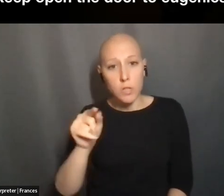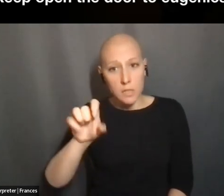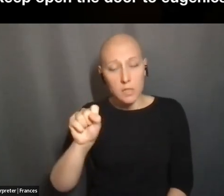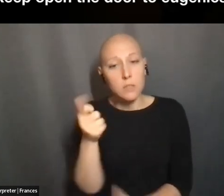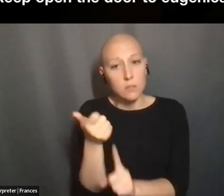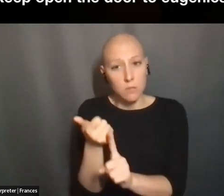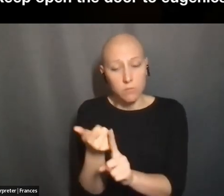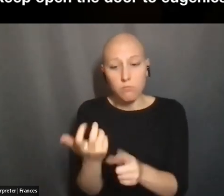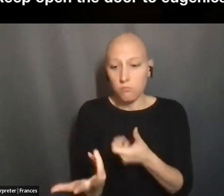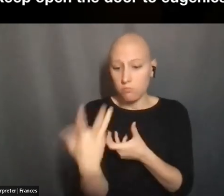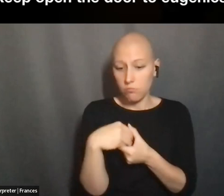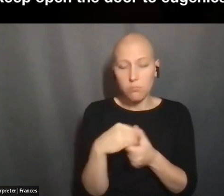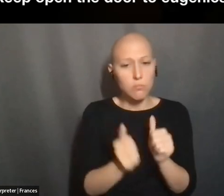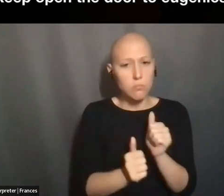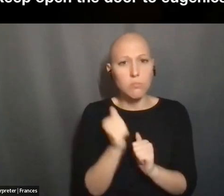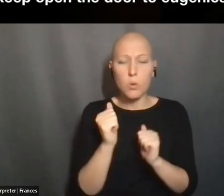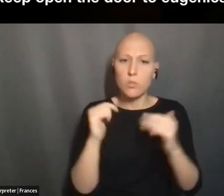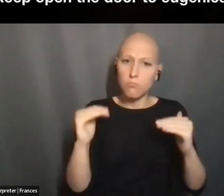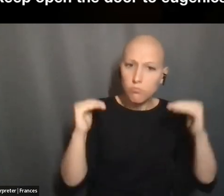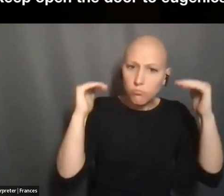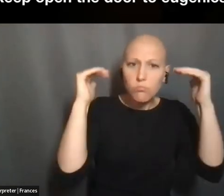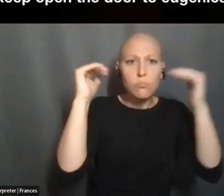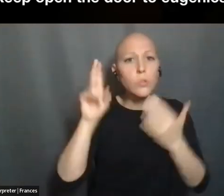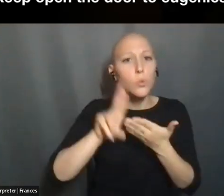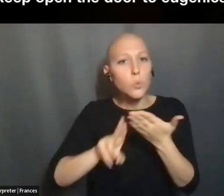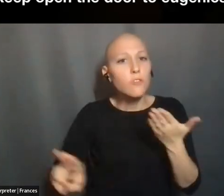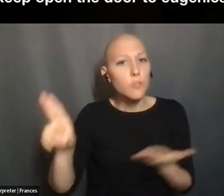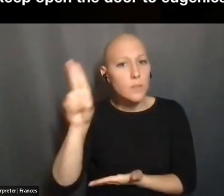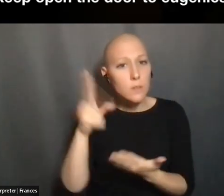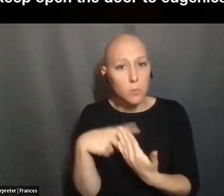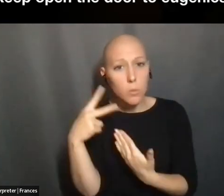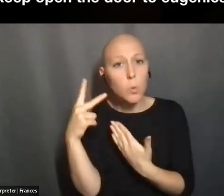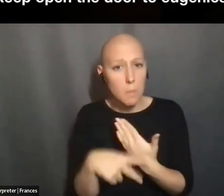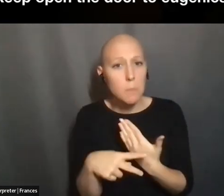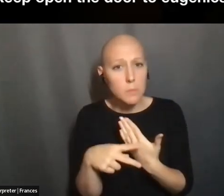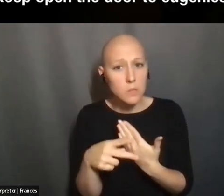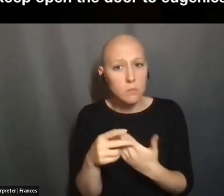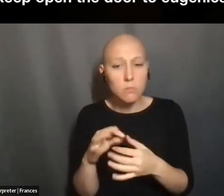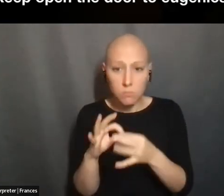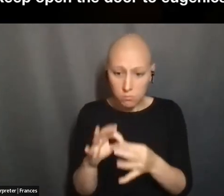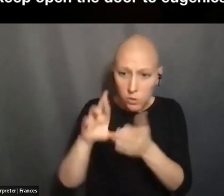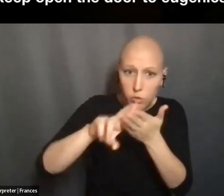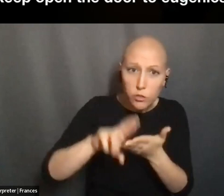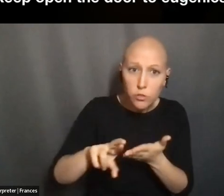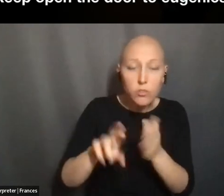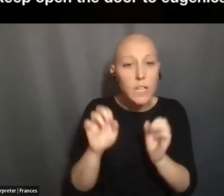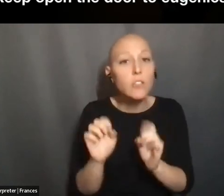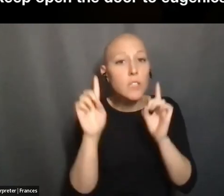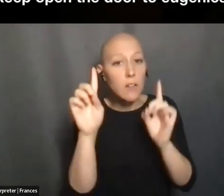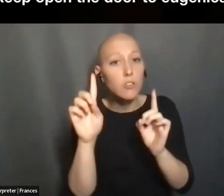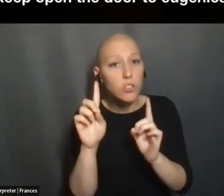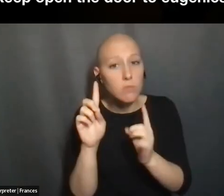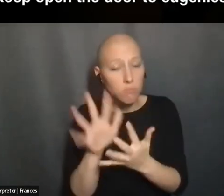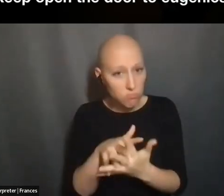SOME OF THE MOST PRESTIGIOUS UNIVERSITY PROGRAMS IN TERMS OF RESEARCH AND EDUCATION. IT